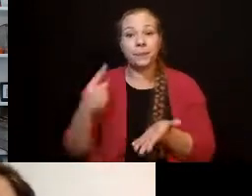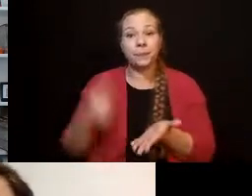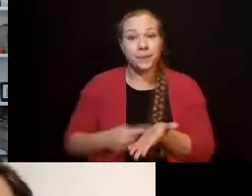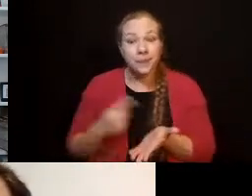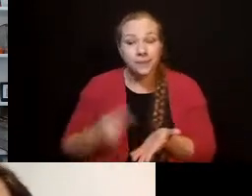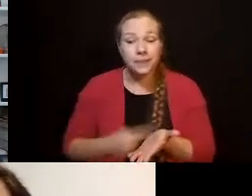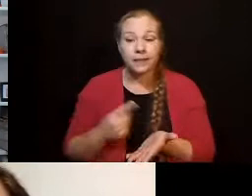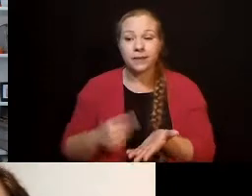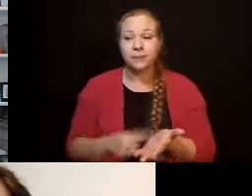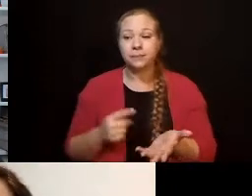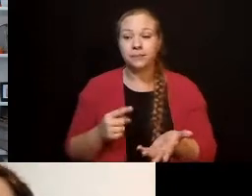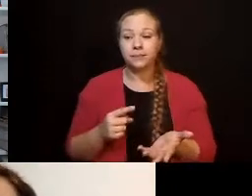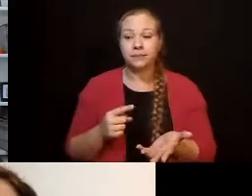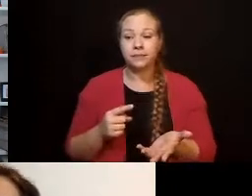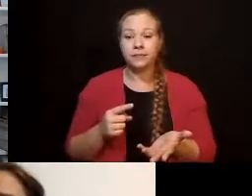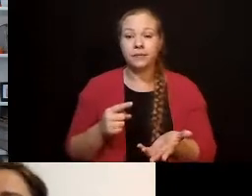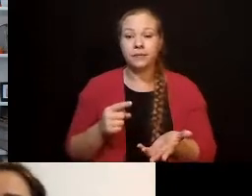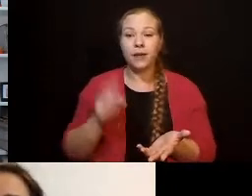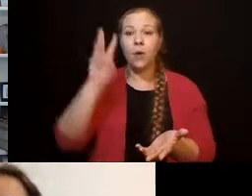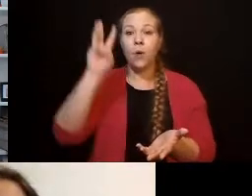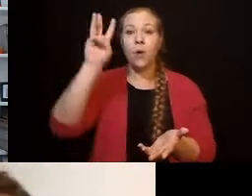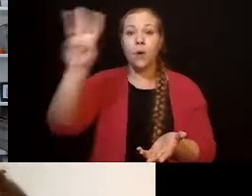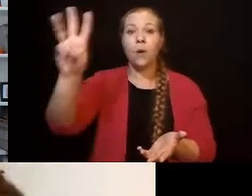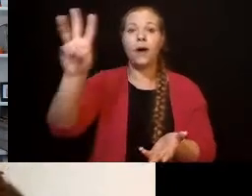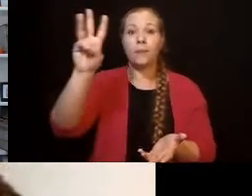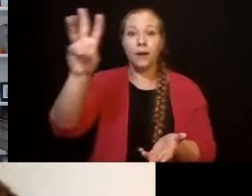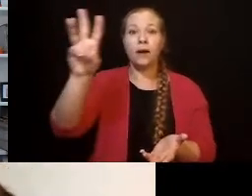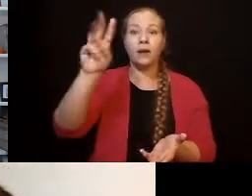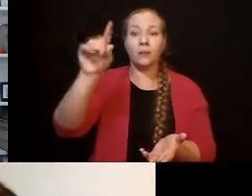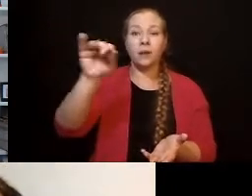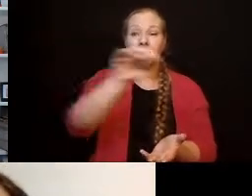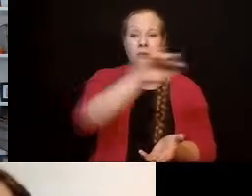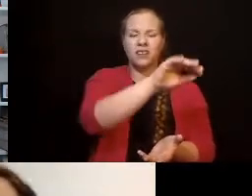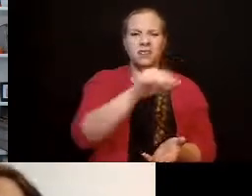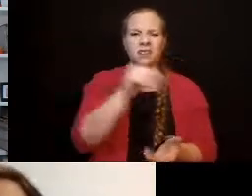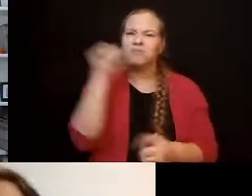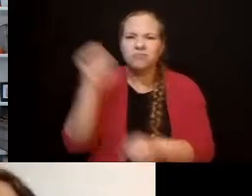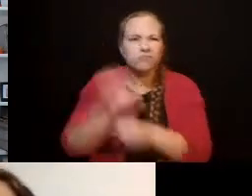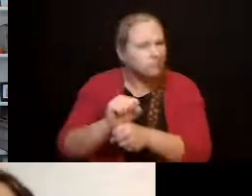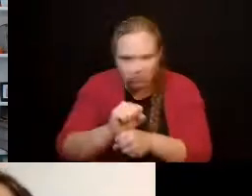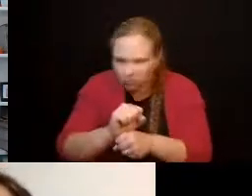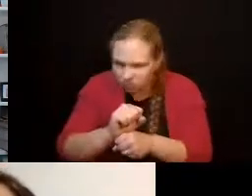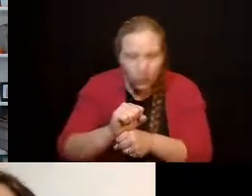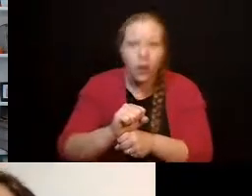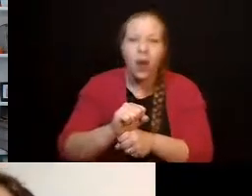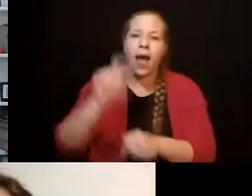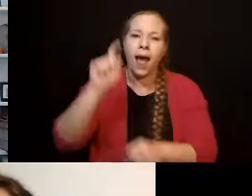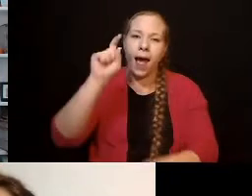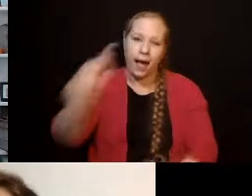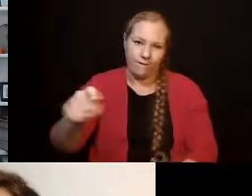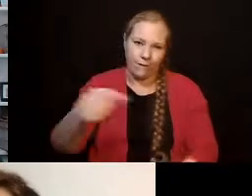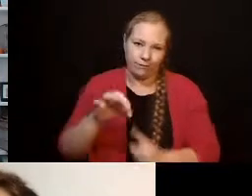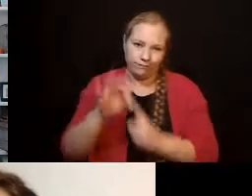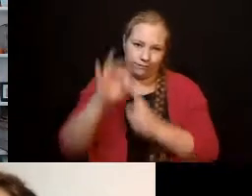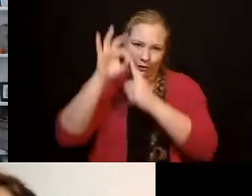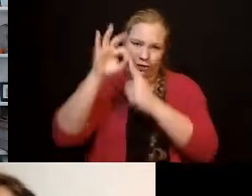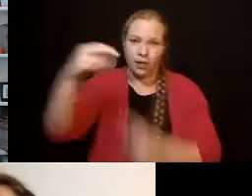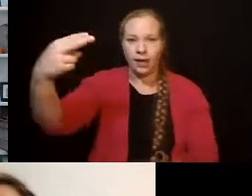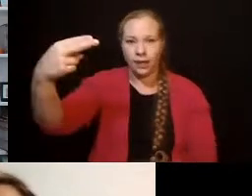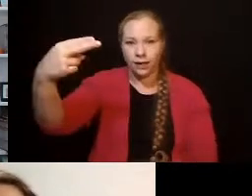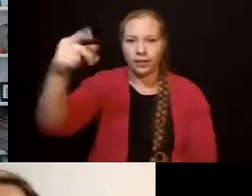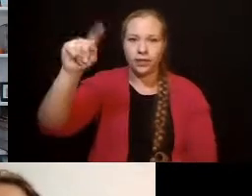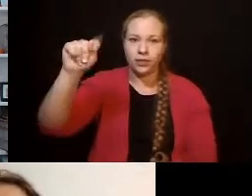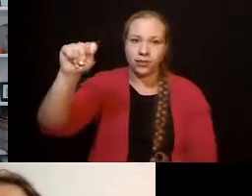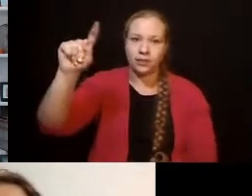website address, if it doesn't have the HTTPS in front of the PEACE in W.org,